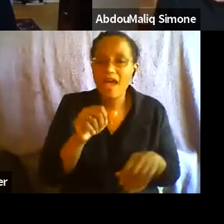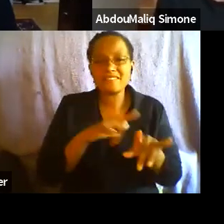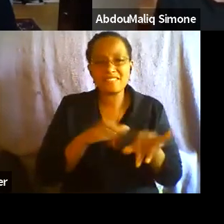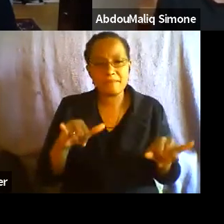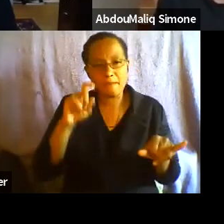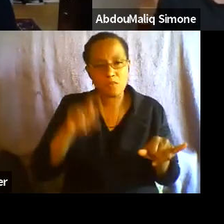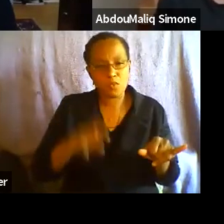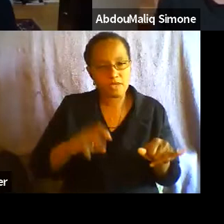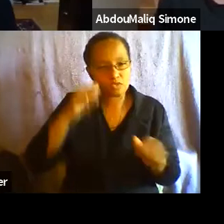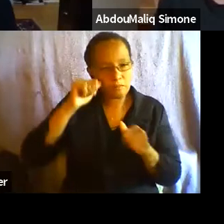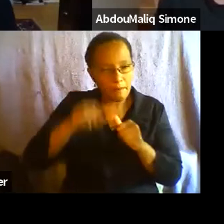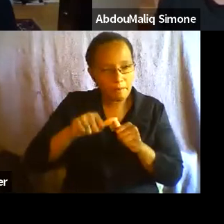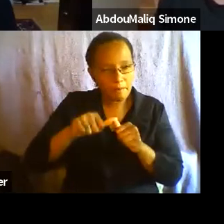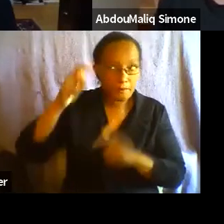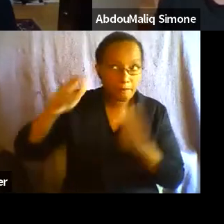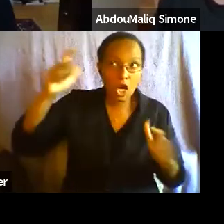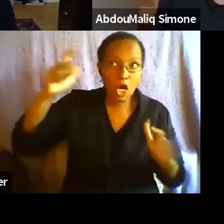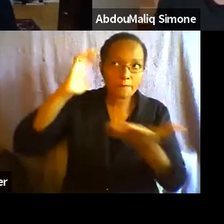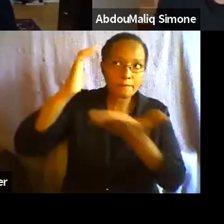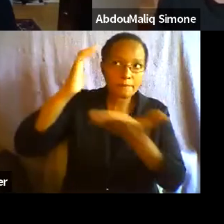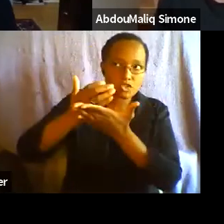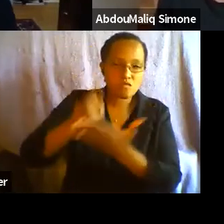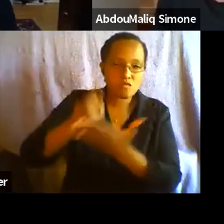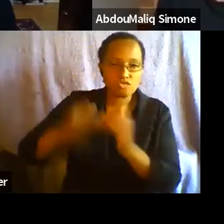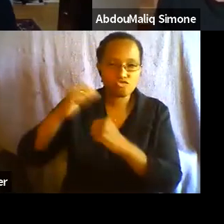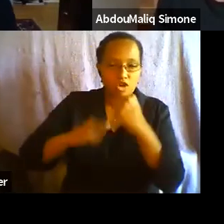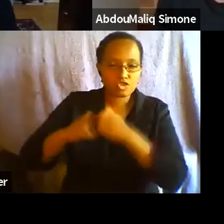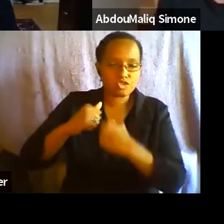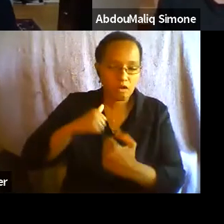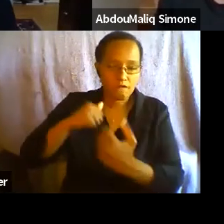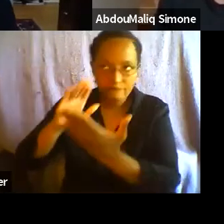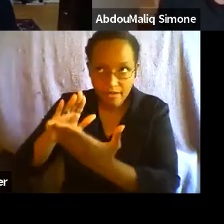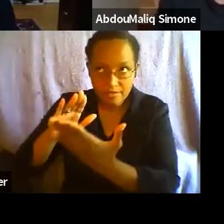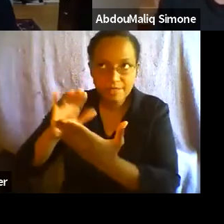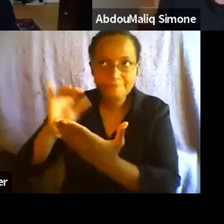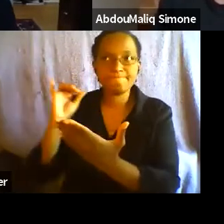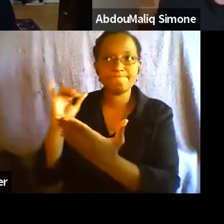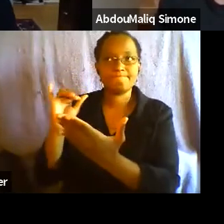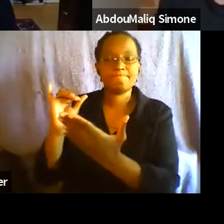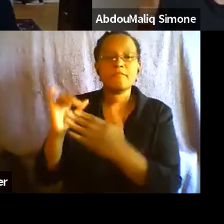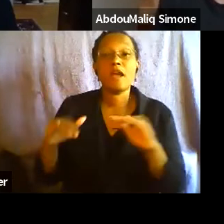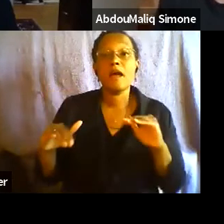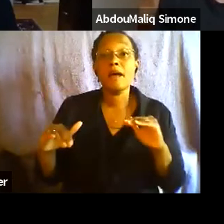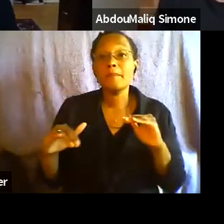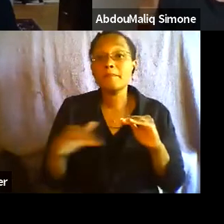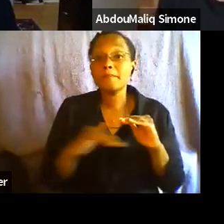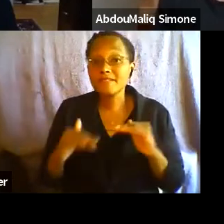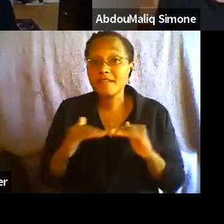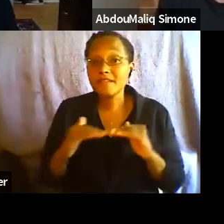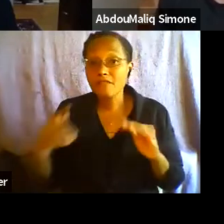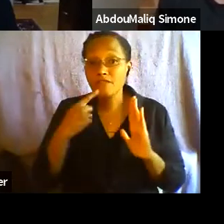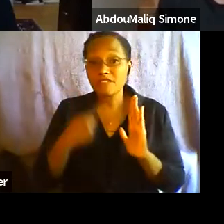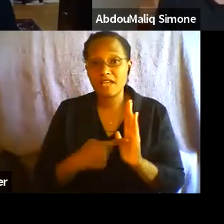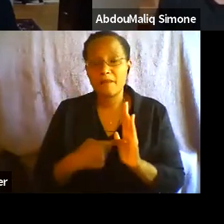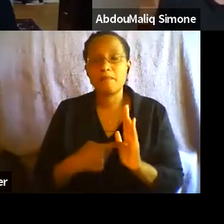bigger picture of the structures that we are facing. On a very basic level, there was massive